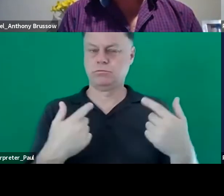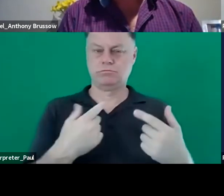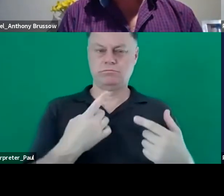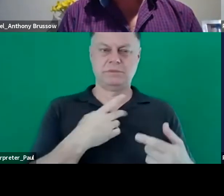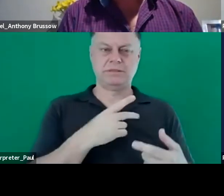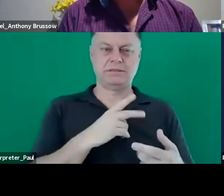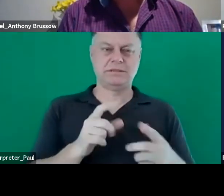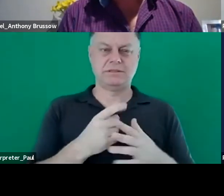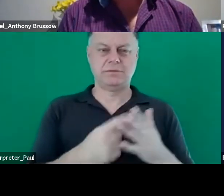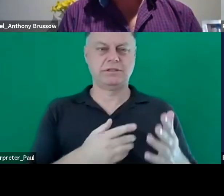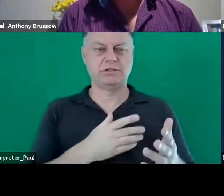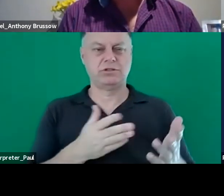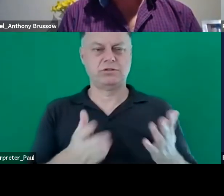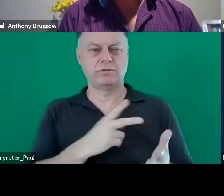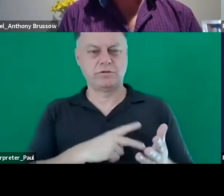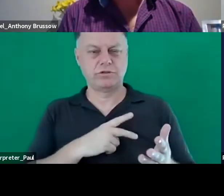disclosure safe for students